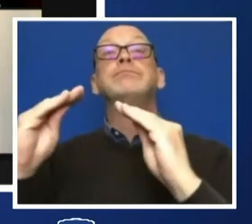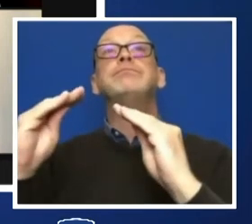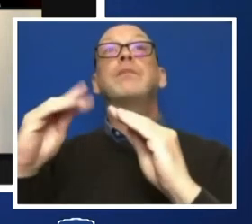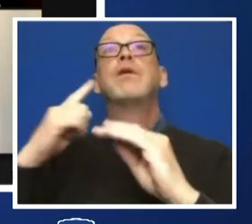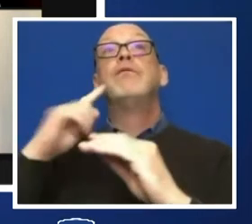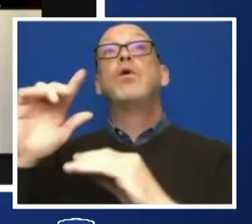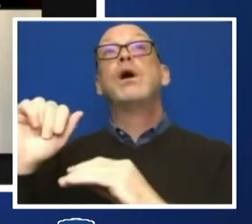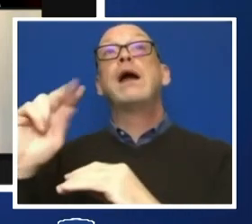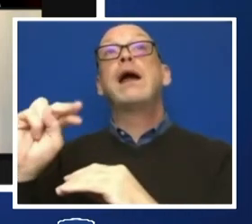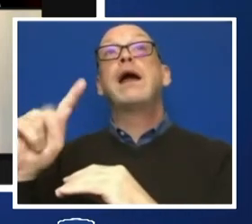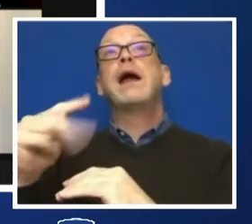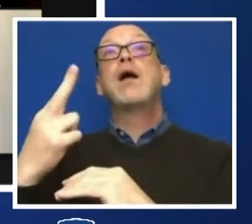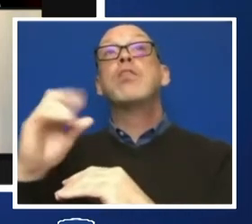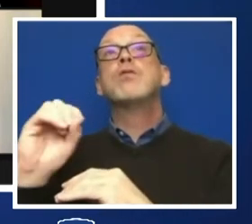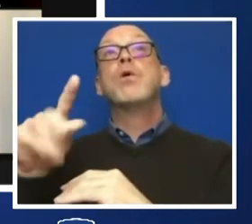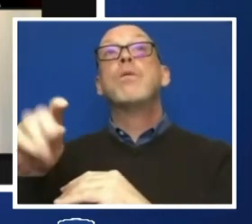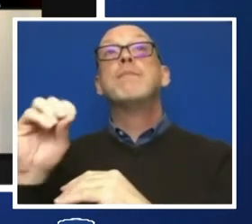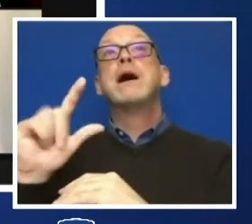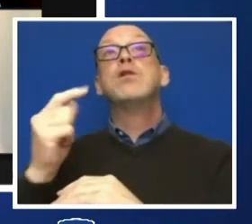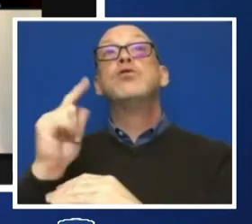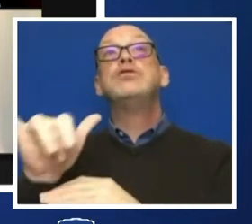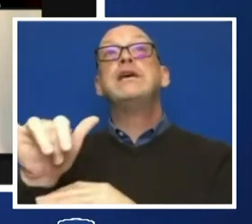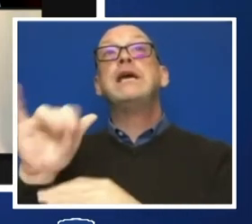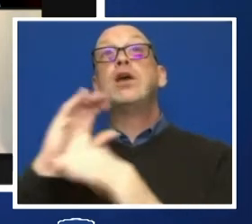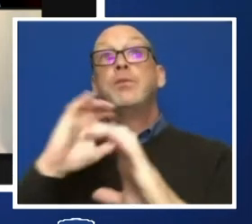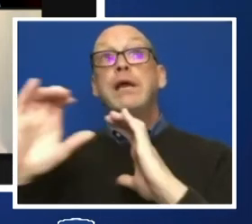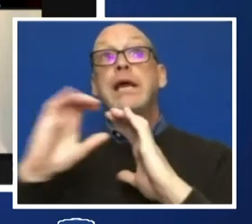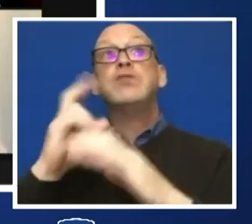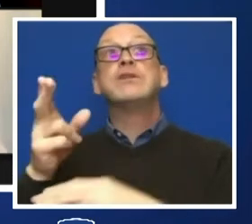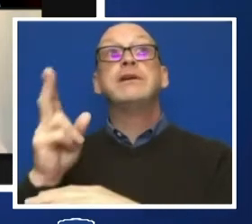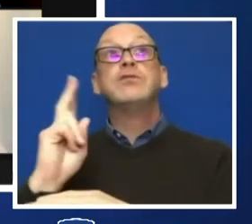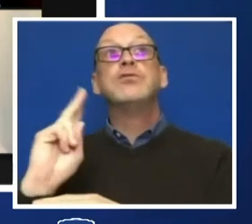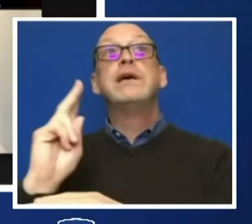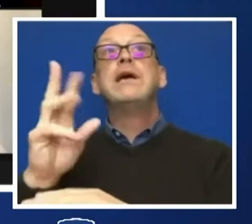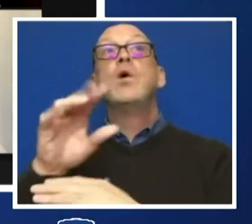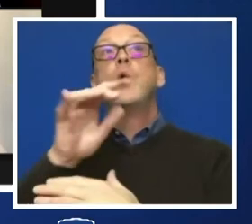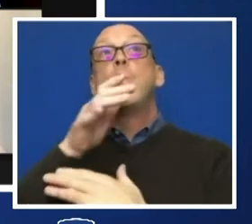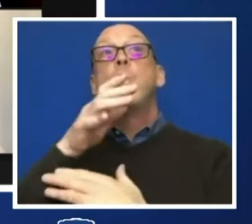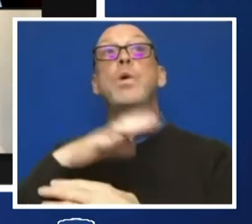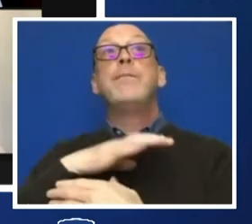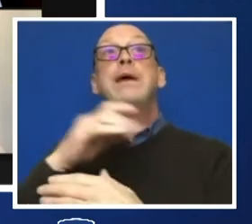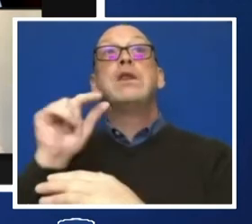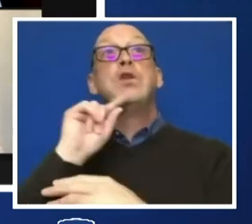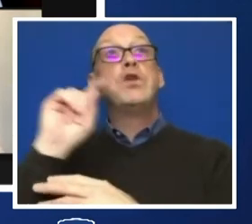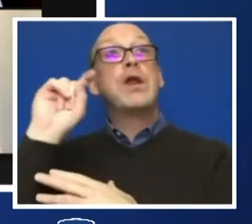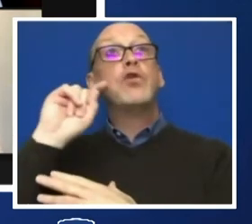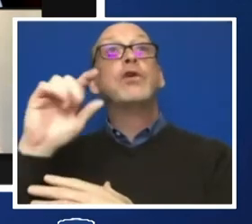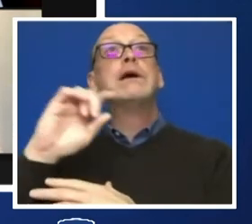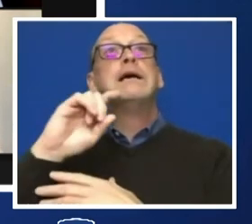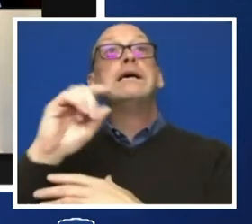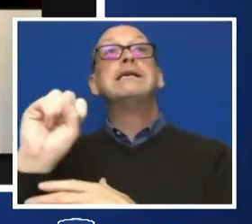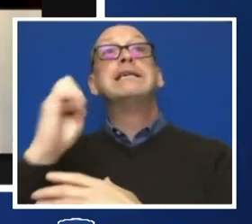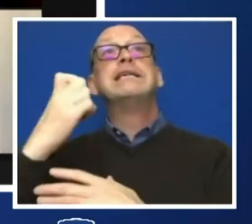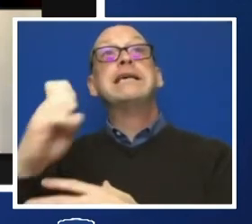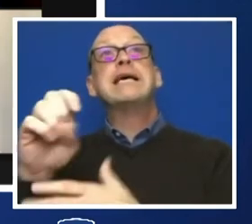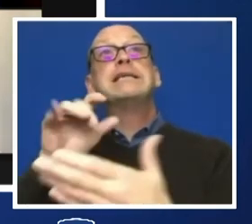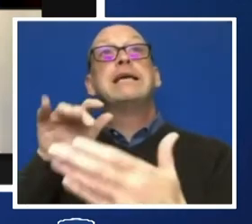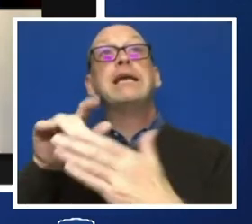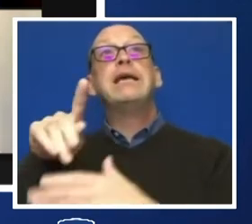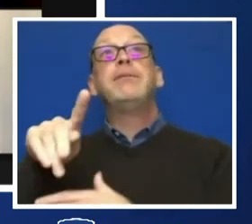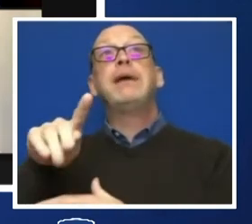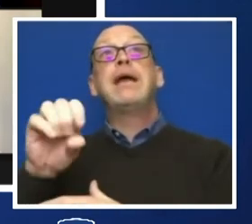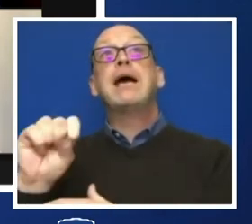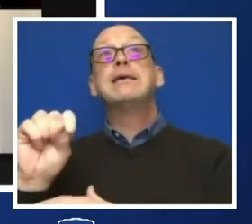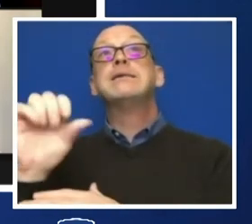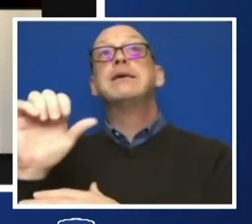of Penn State Black Caucus, Shobha Sivaprasad Wadiya, Founder and Director of the Center for Immigrant Rights